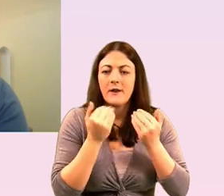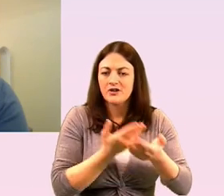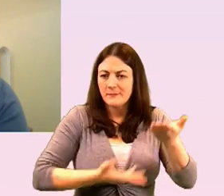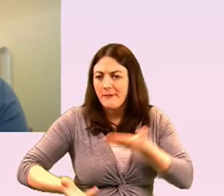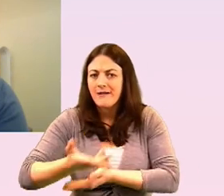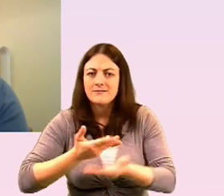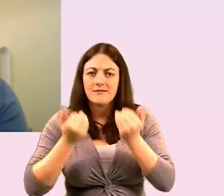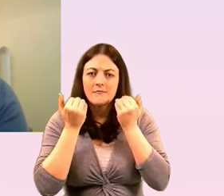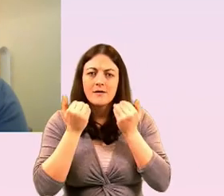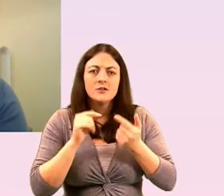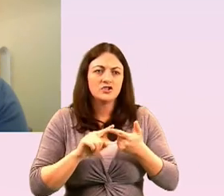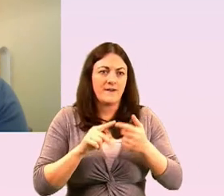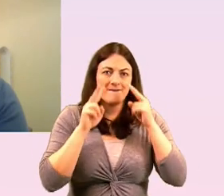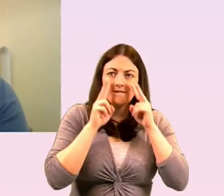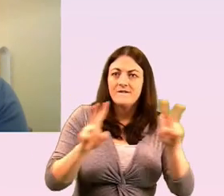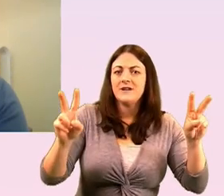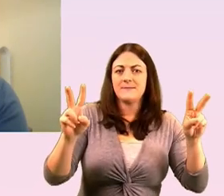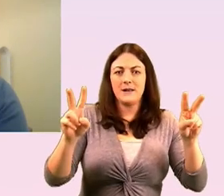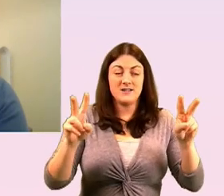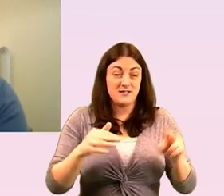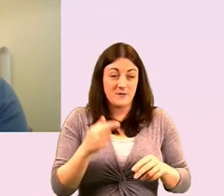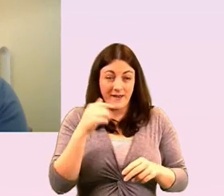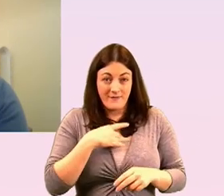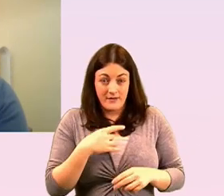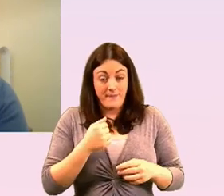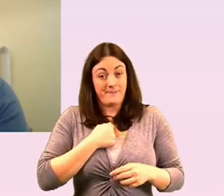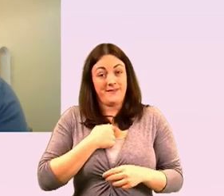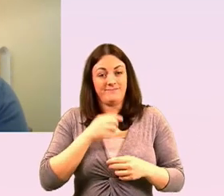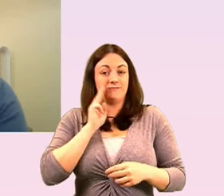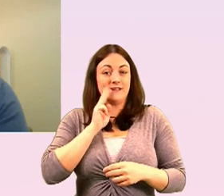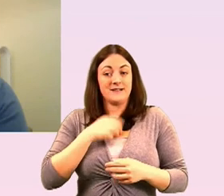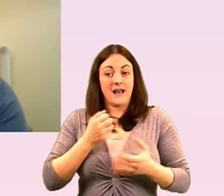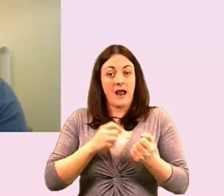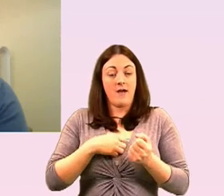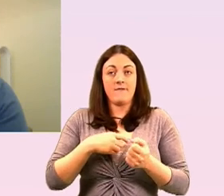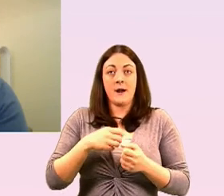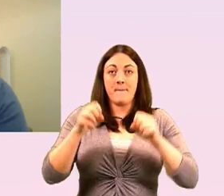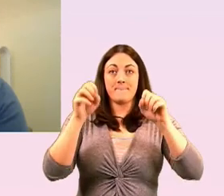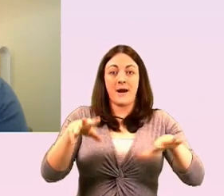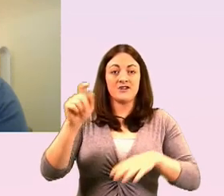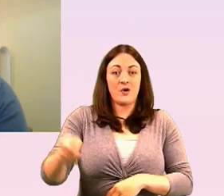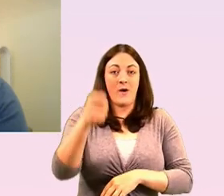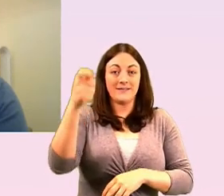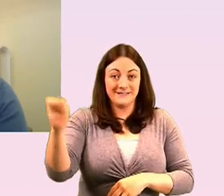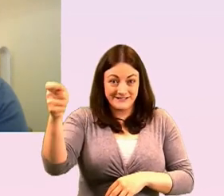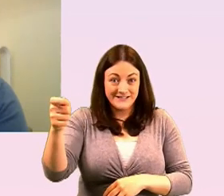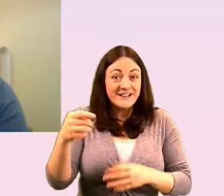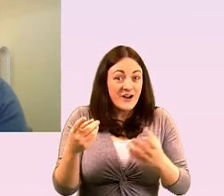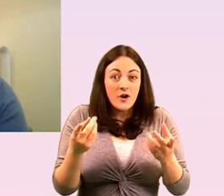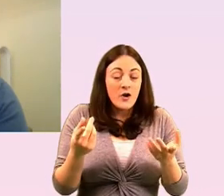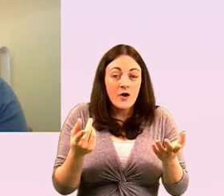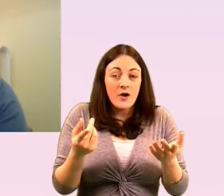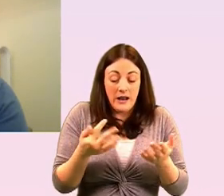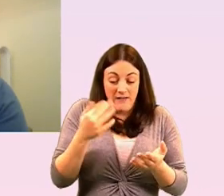looking at you know into your magic ball and me with my magic wand what would be the big if i could give you you know